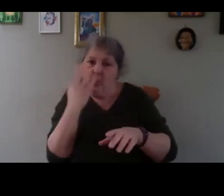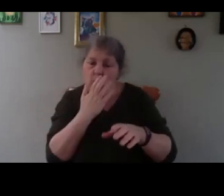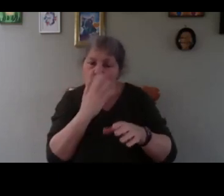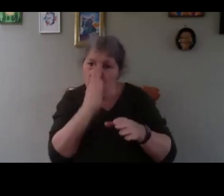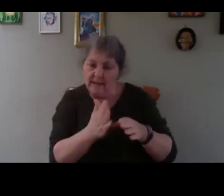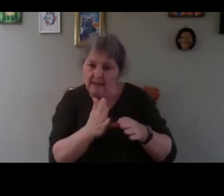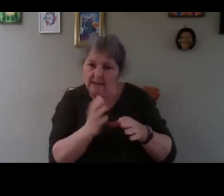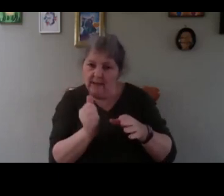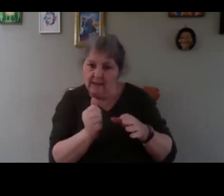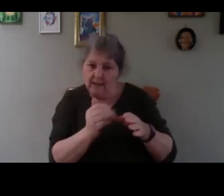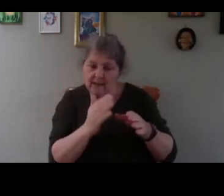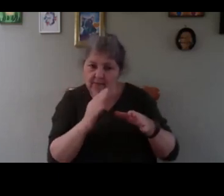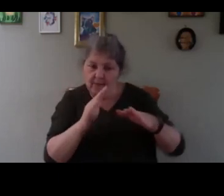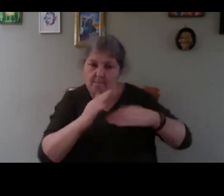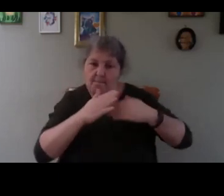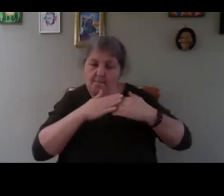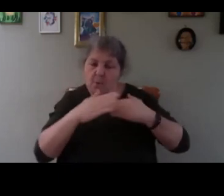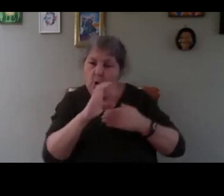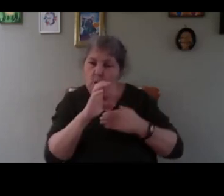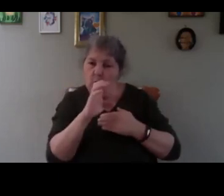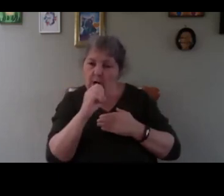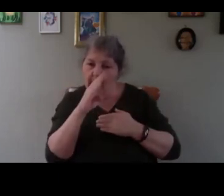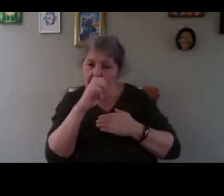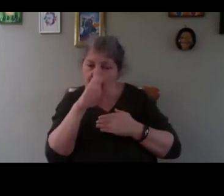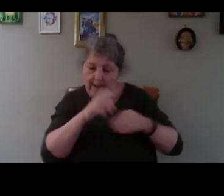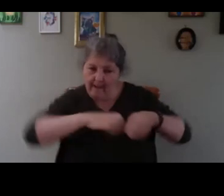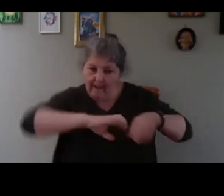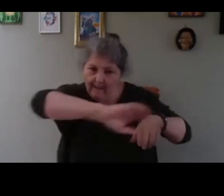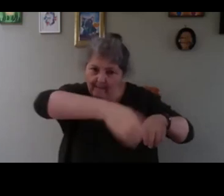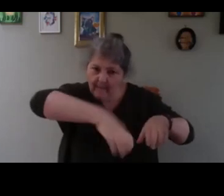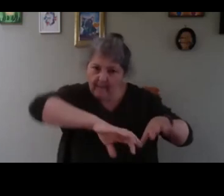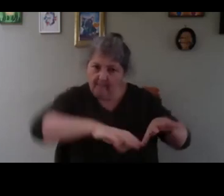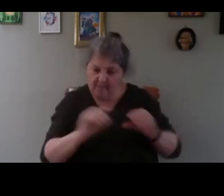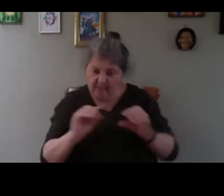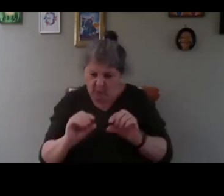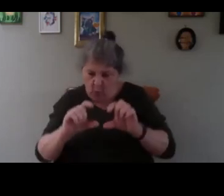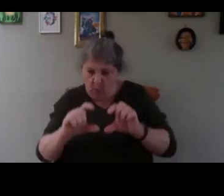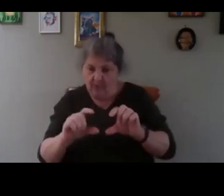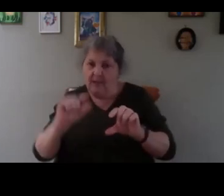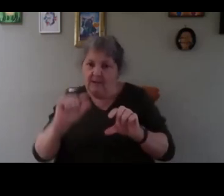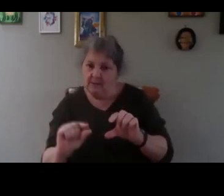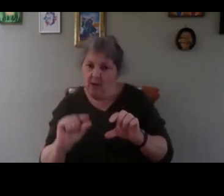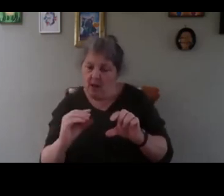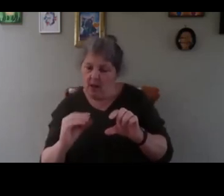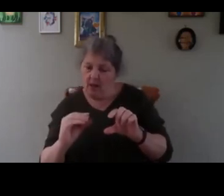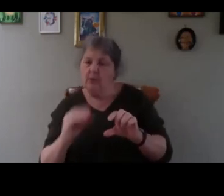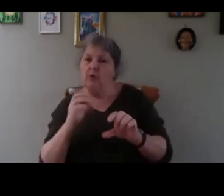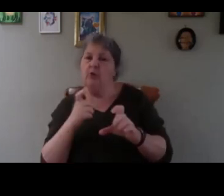lead markable this opening there is smaller so it's warmer